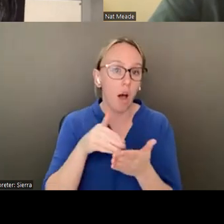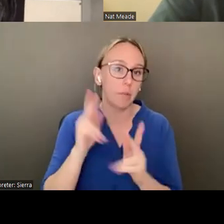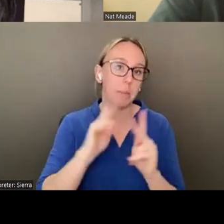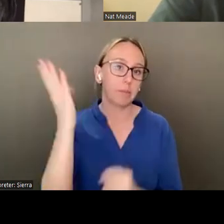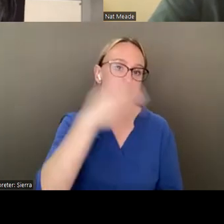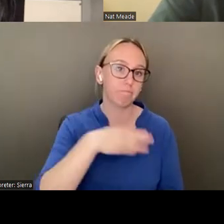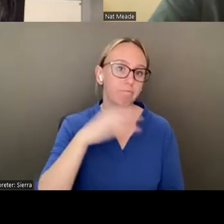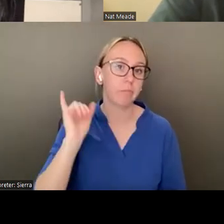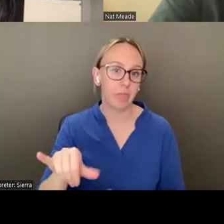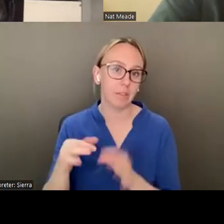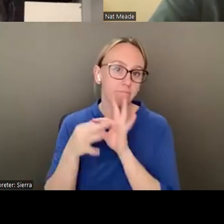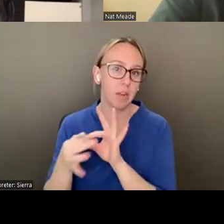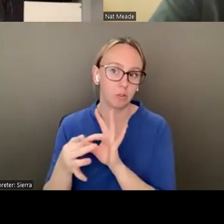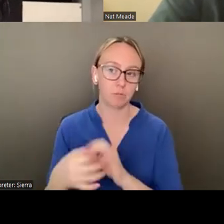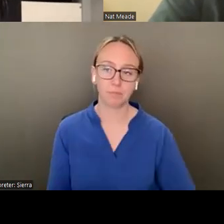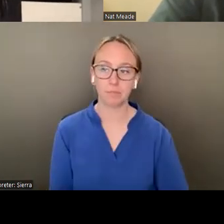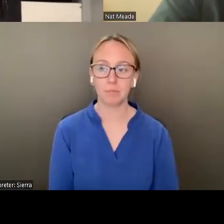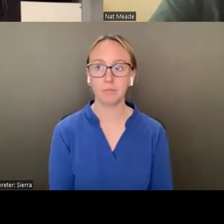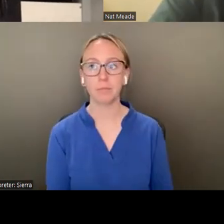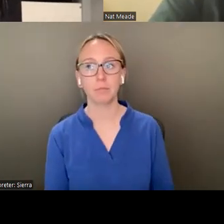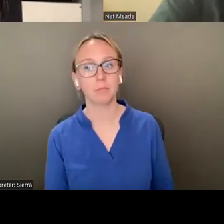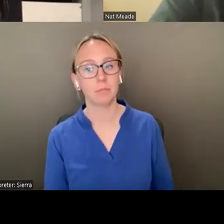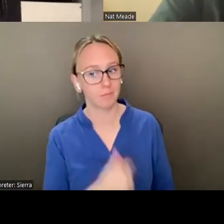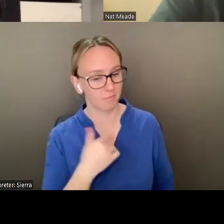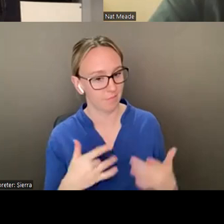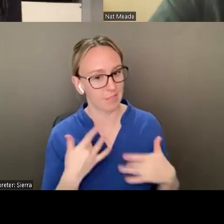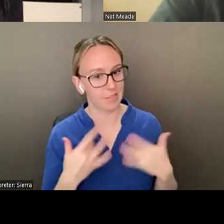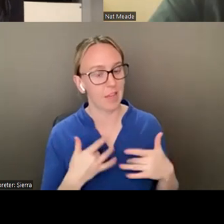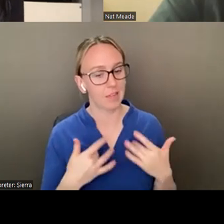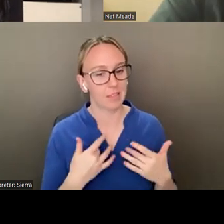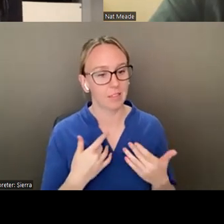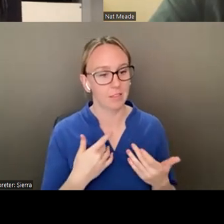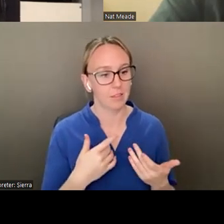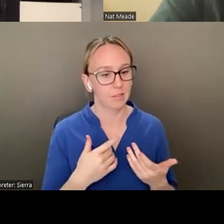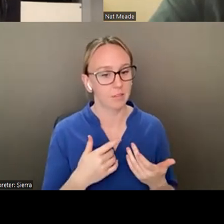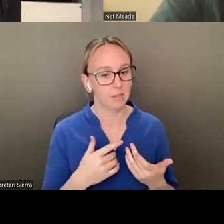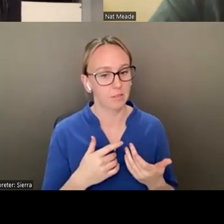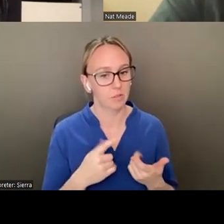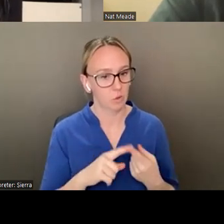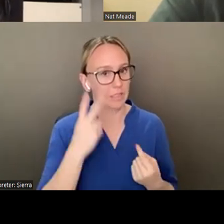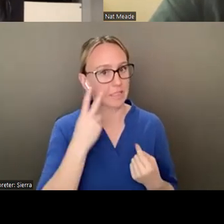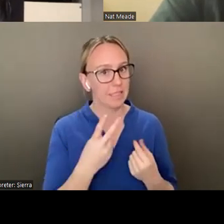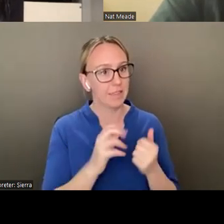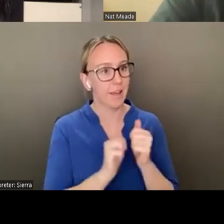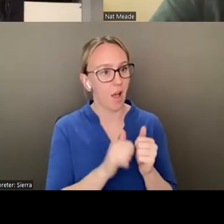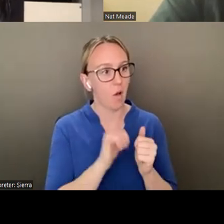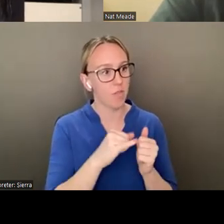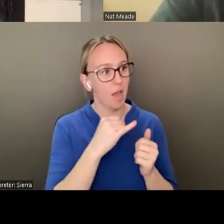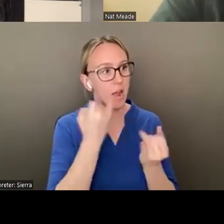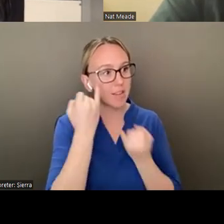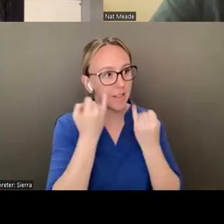Um, I'm excited to see how those ideas play out in your work, Antonius.